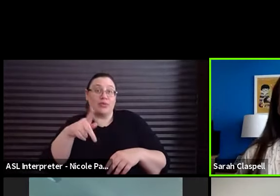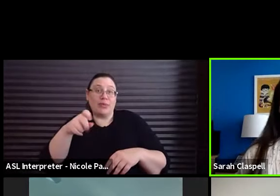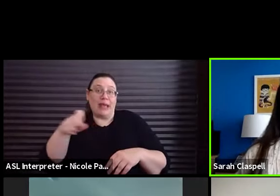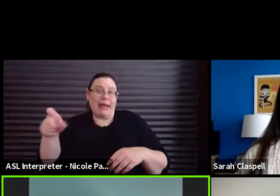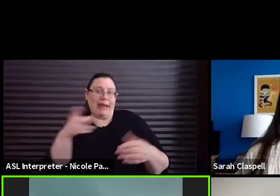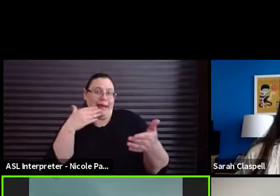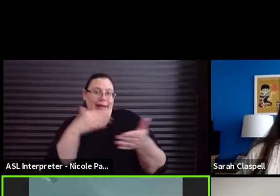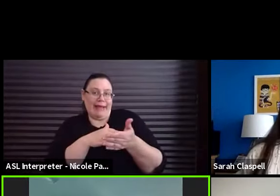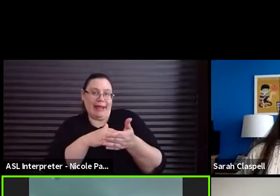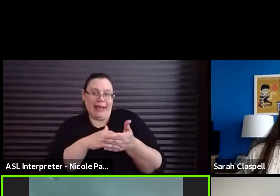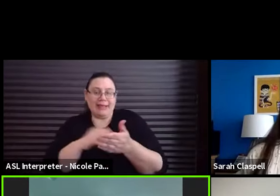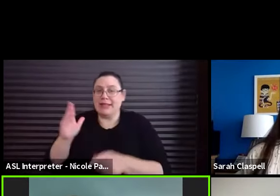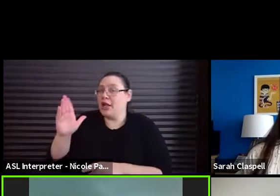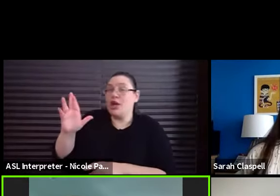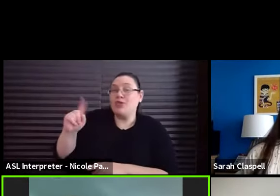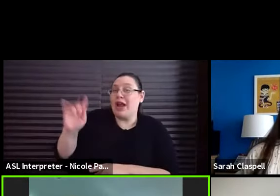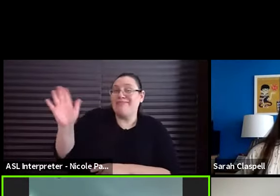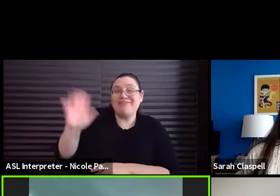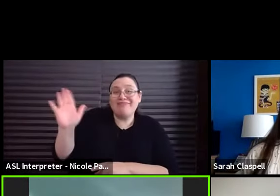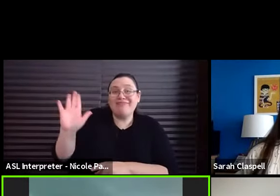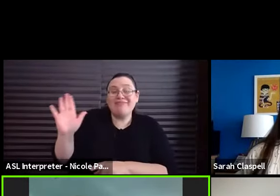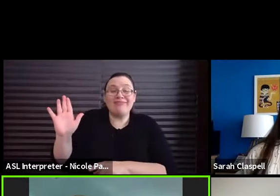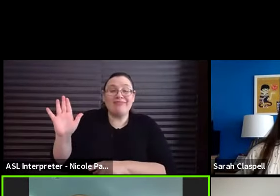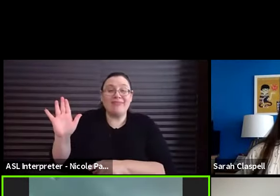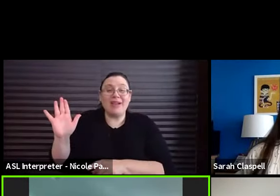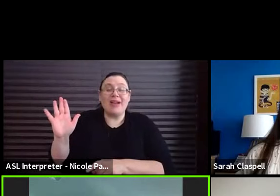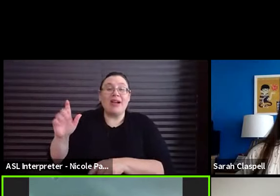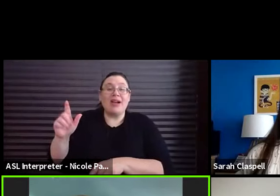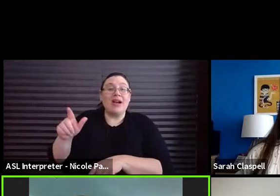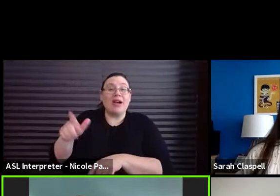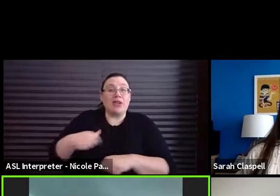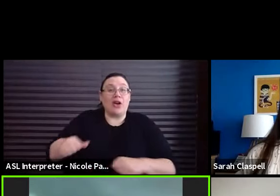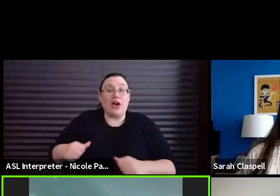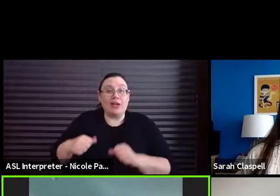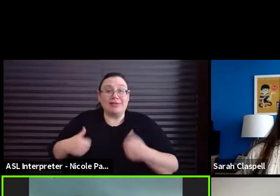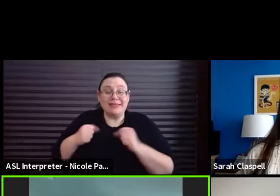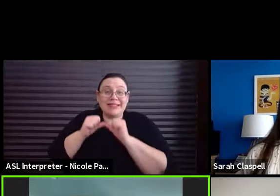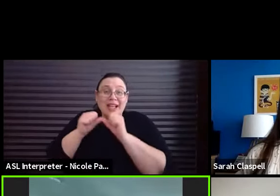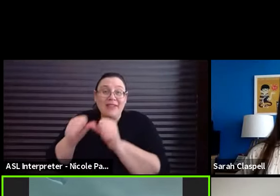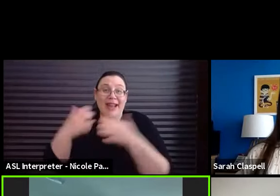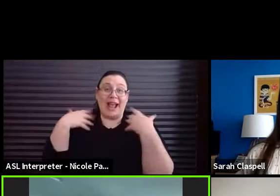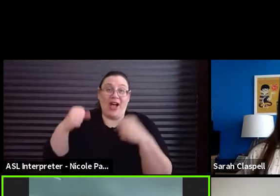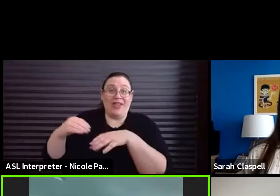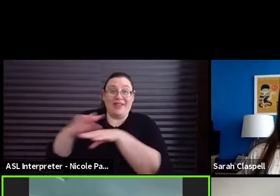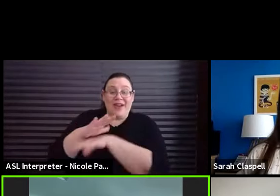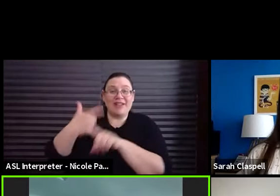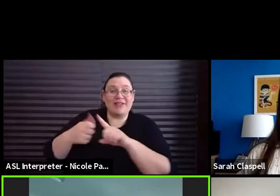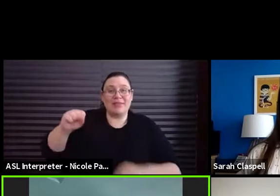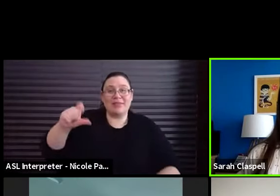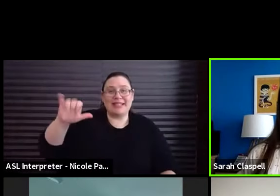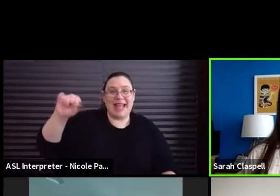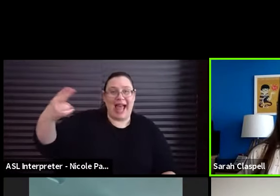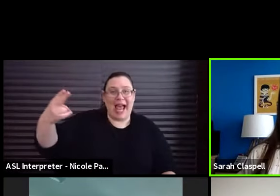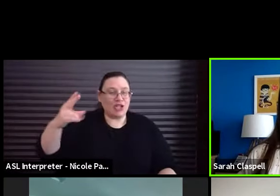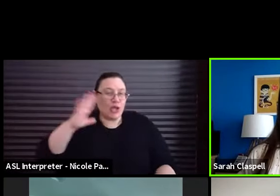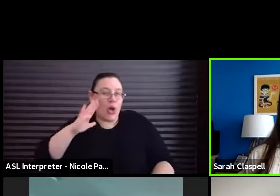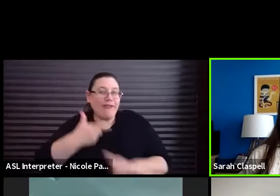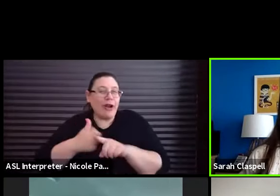Oh, she takes her longevity and health advice from Slash, the musician Slash.